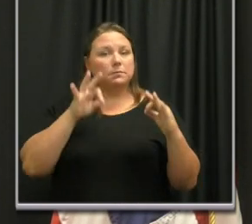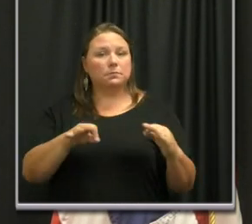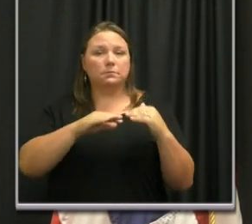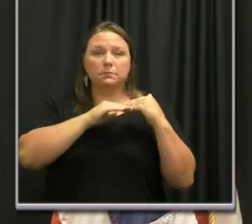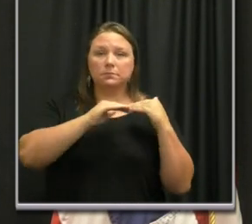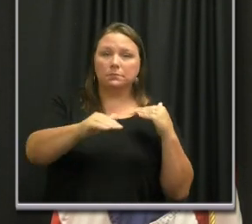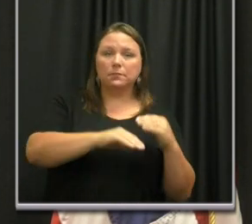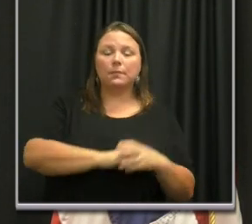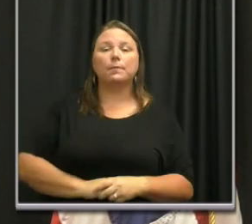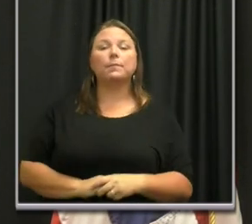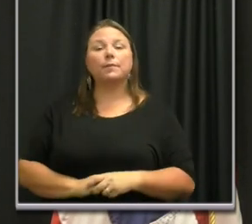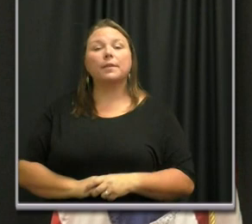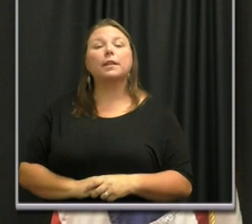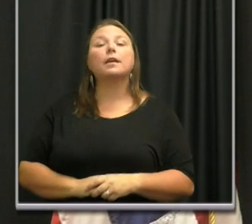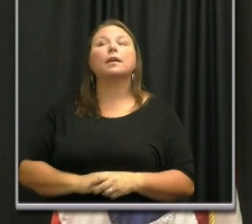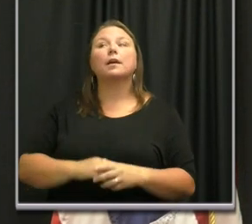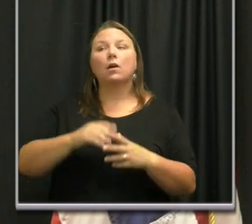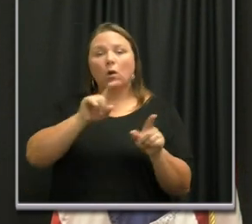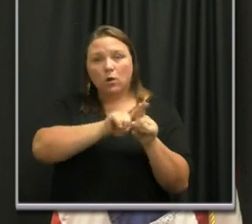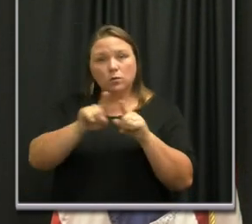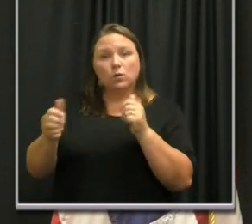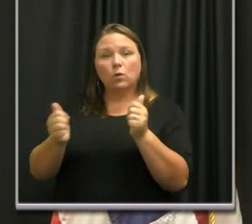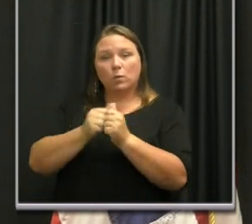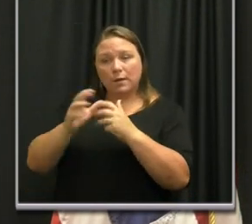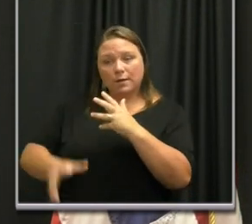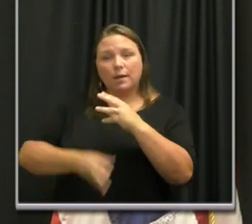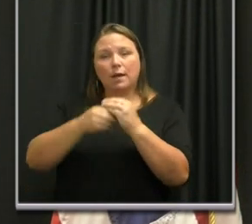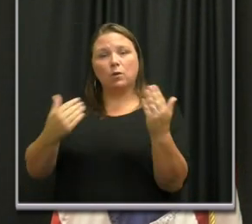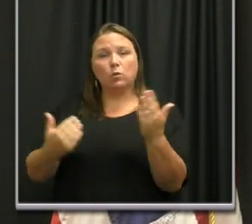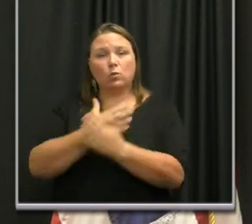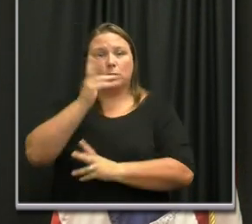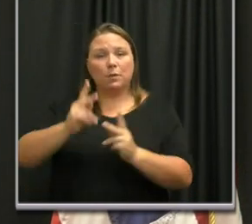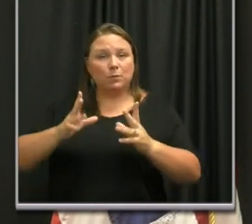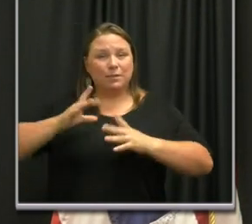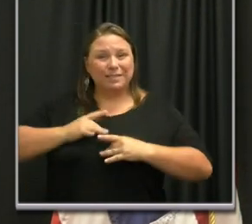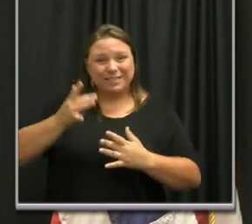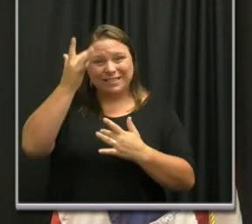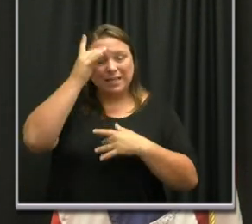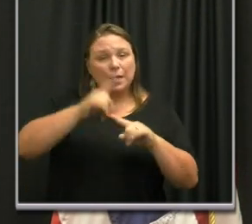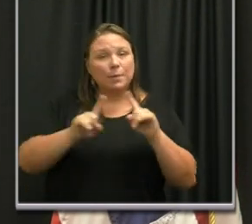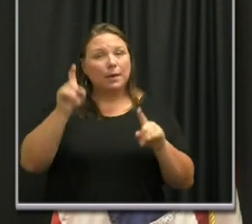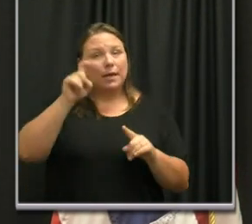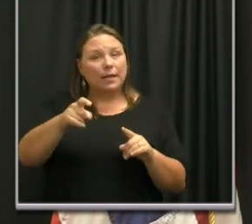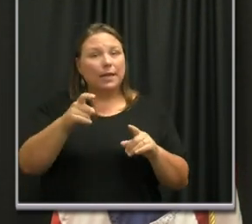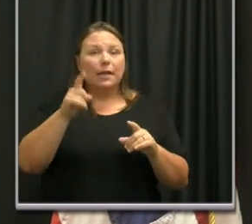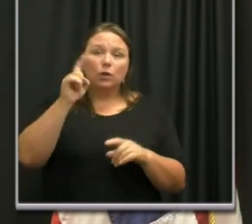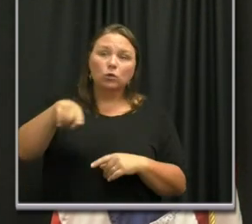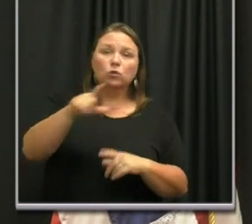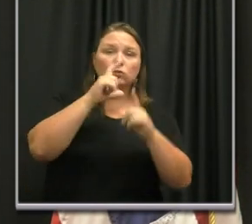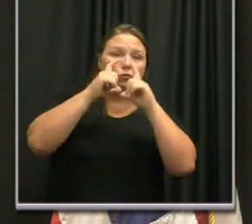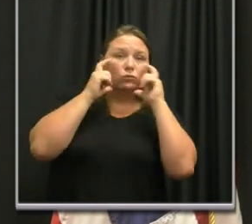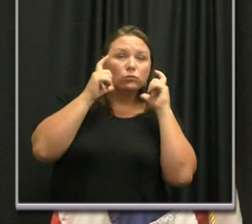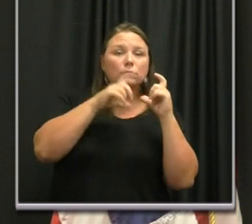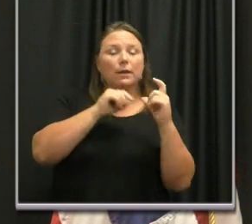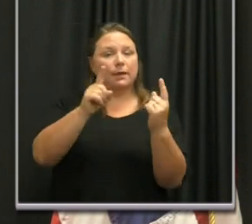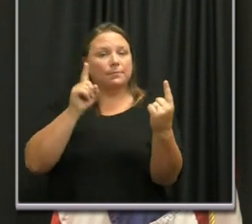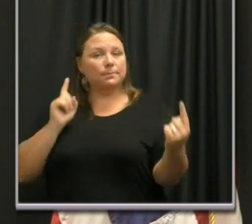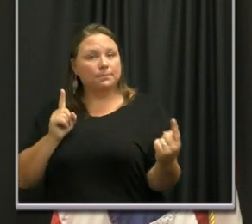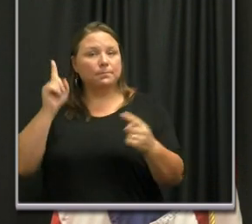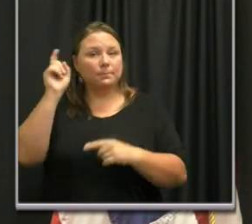steady, even with the new cases. But that doesn't mean we can ease up, and we still need you to wear a mask and socially distance.